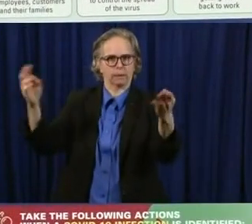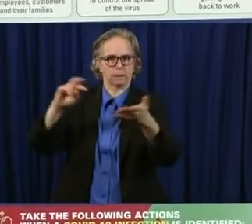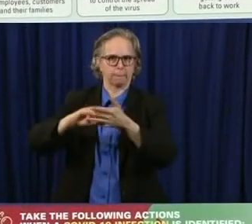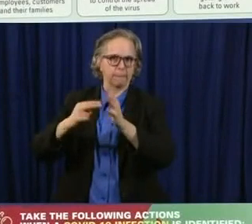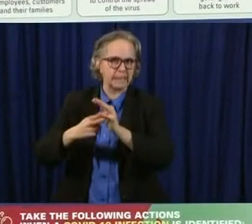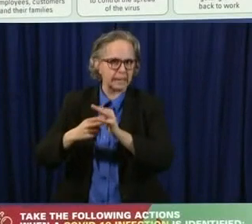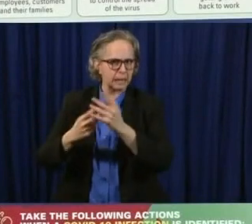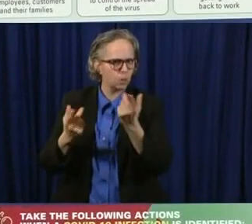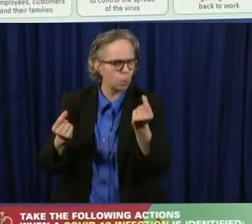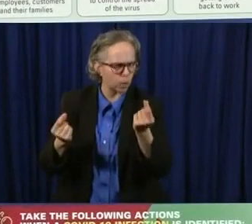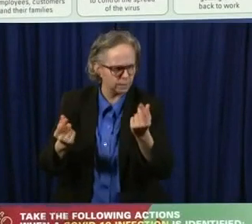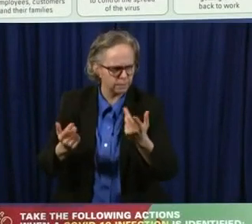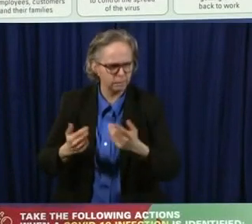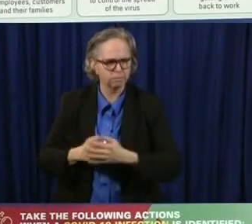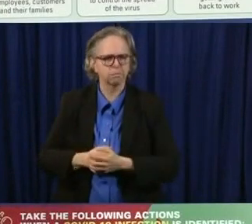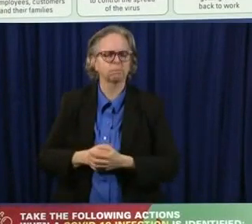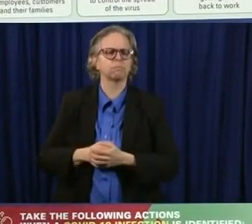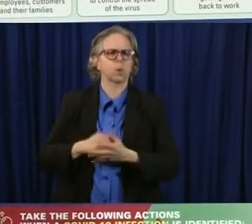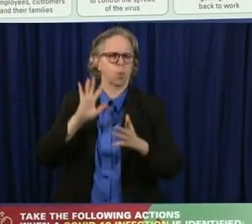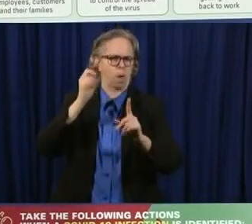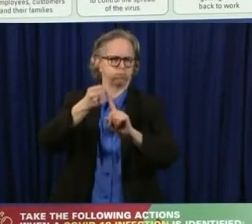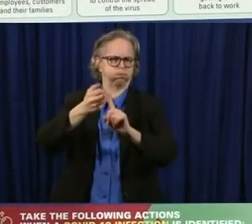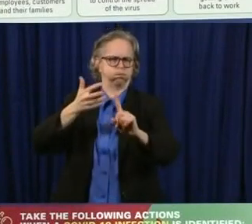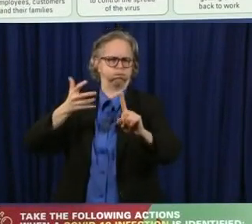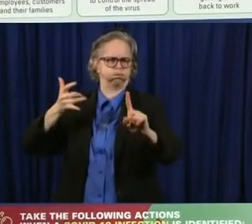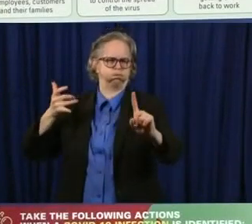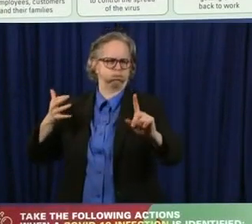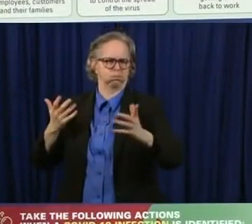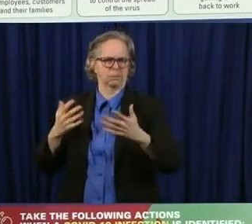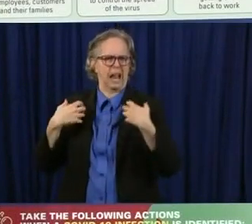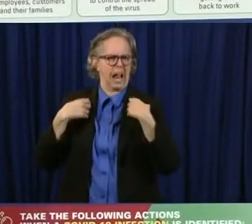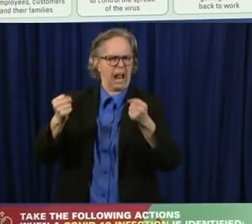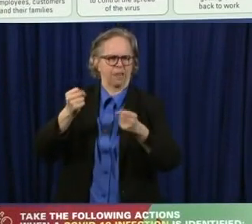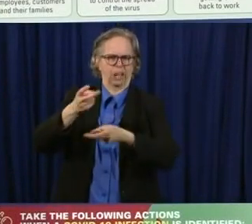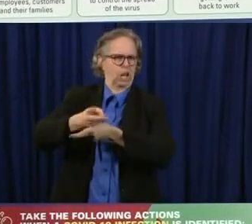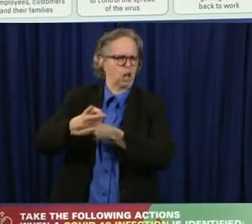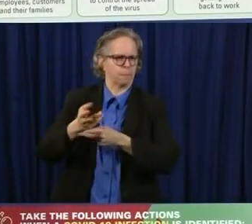why we had slowed things down at hospitals on March 17th.